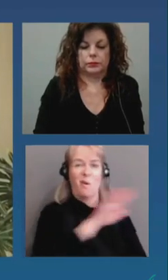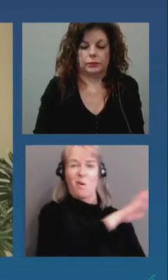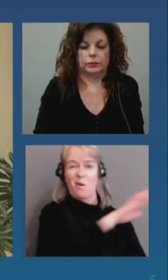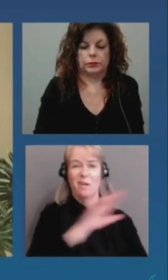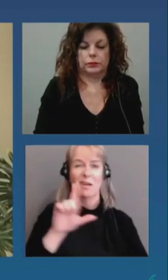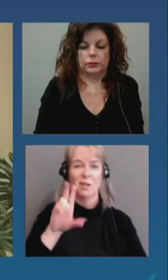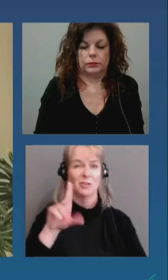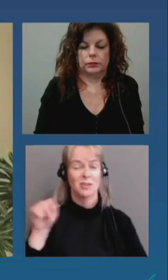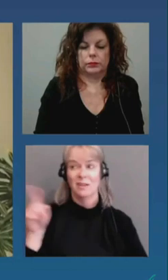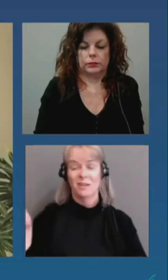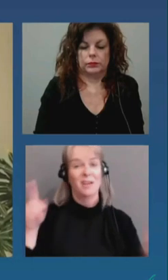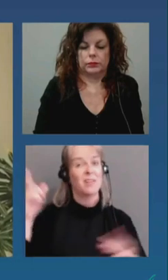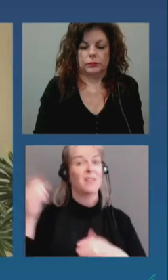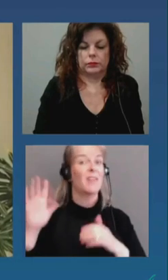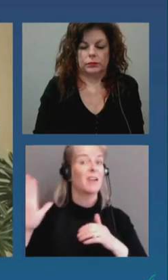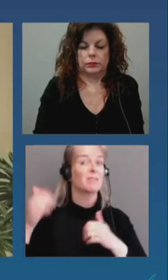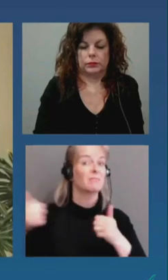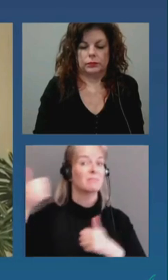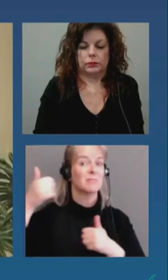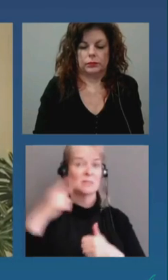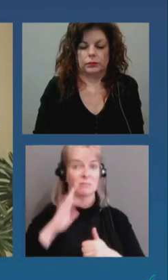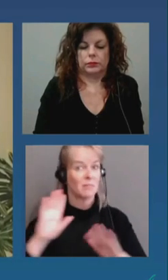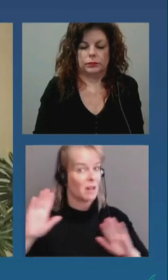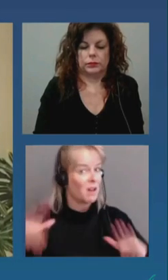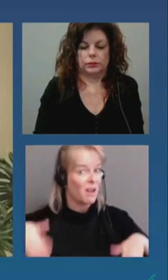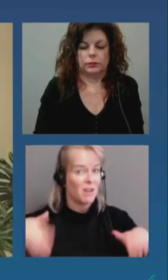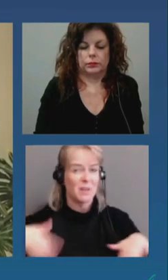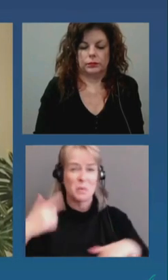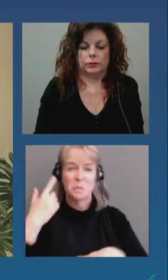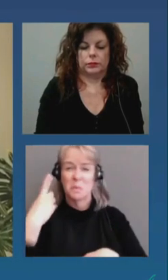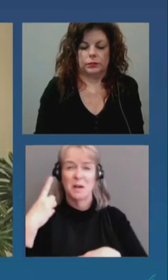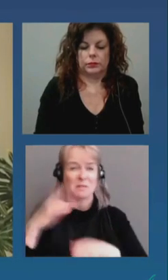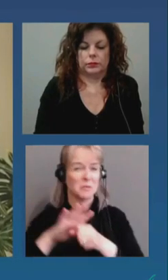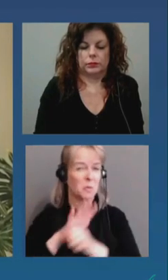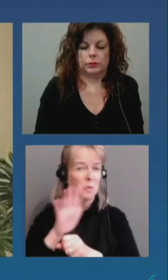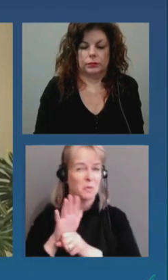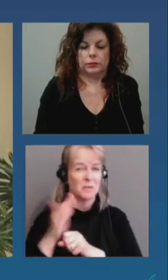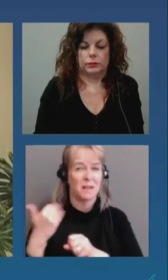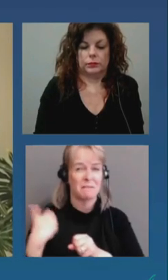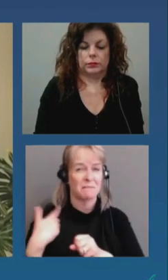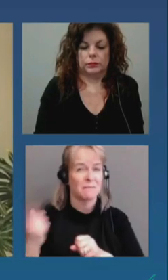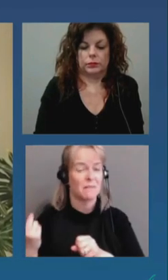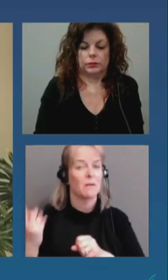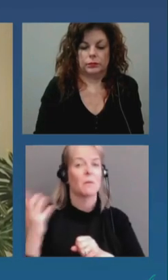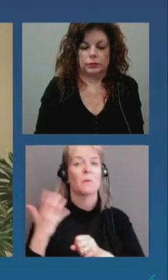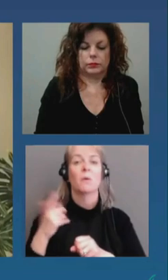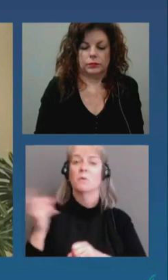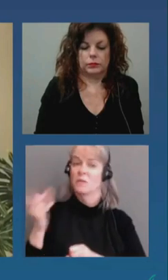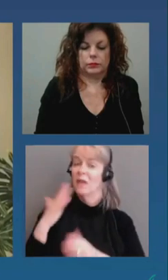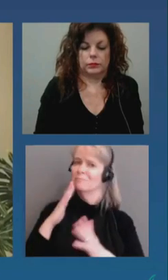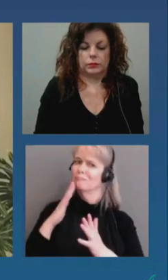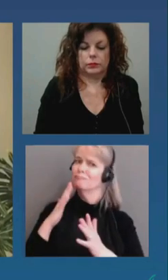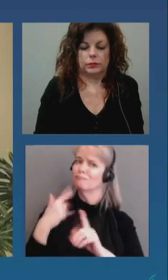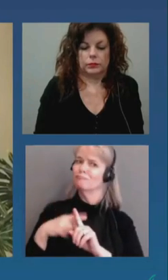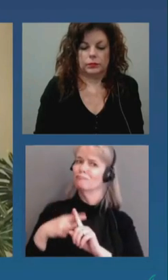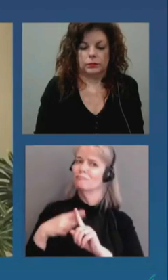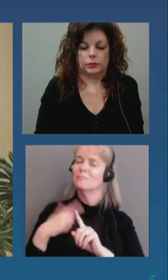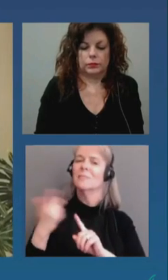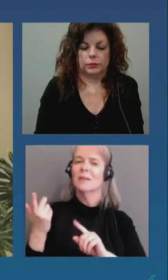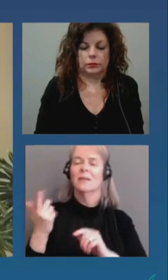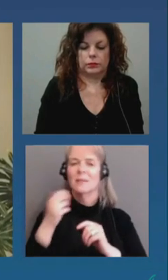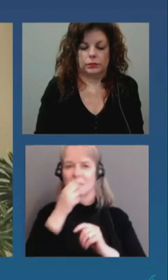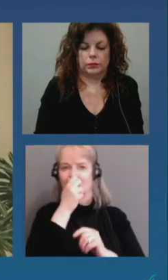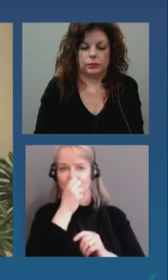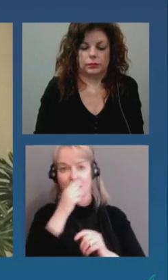we encourage all employers to be as responsible and to ensure that their workers are doing socially